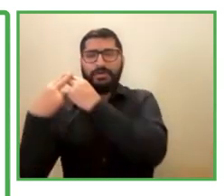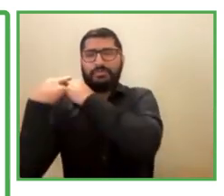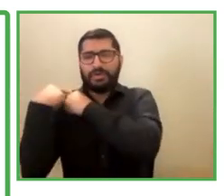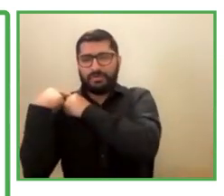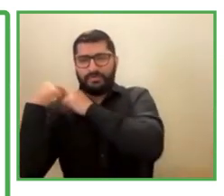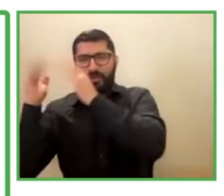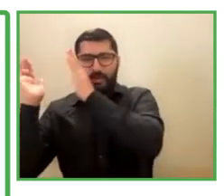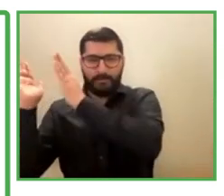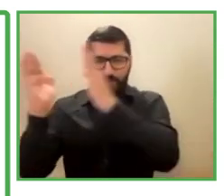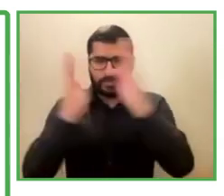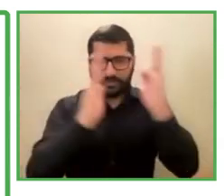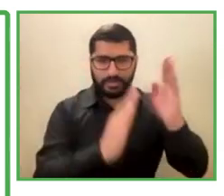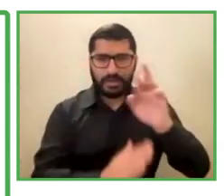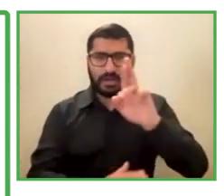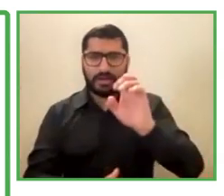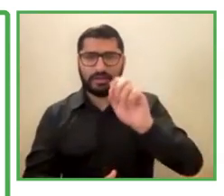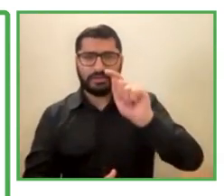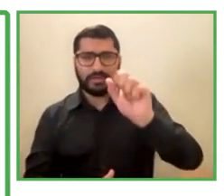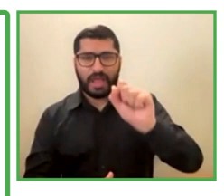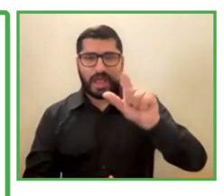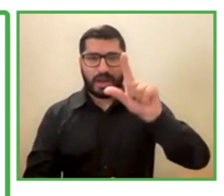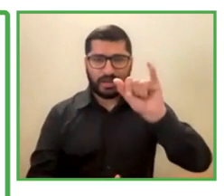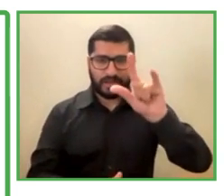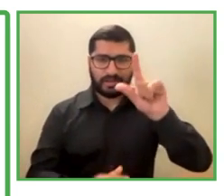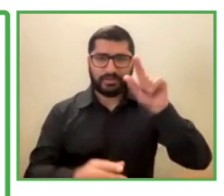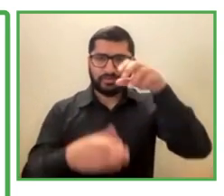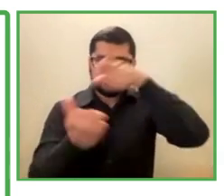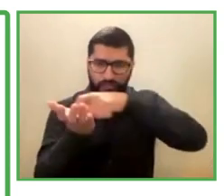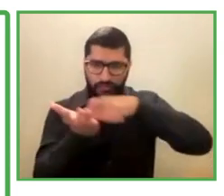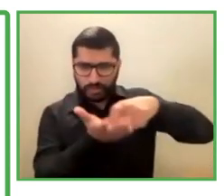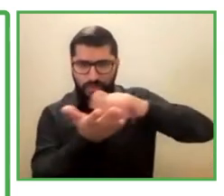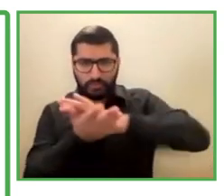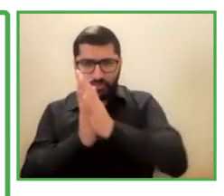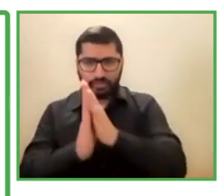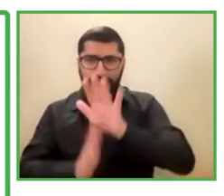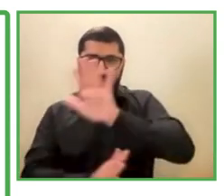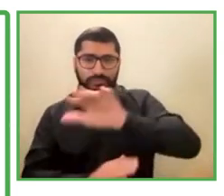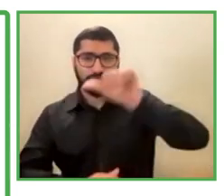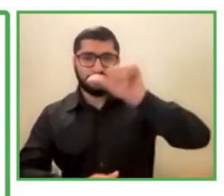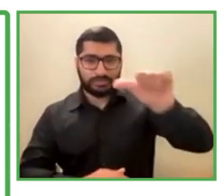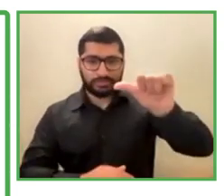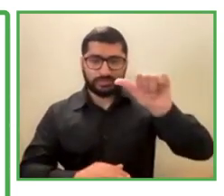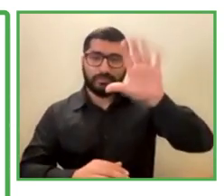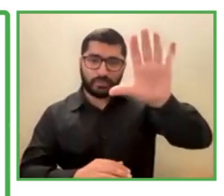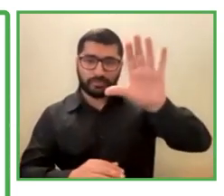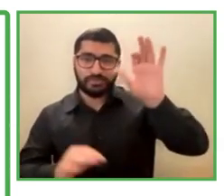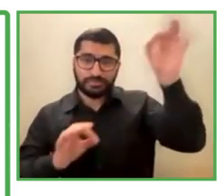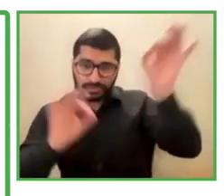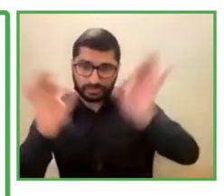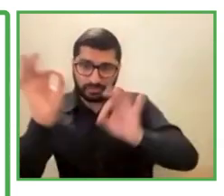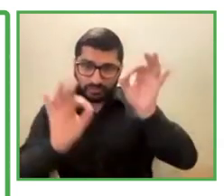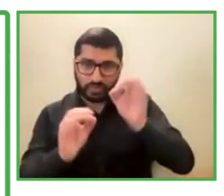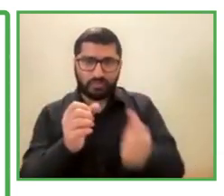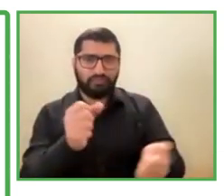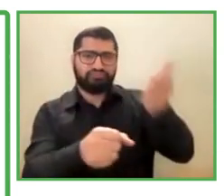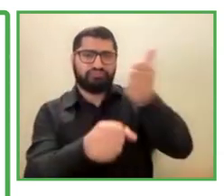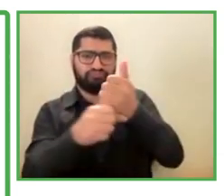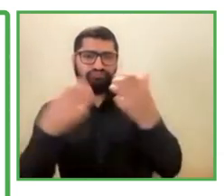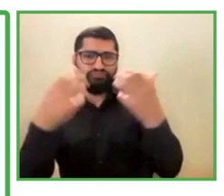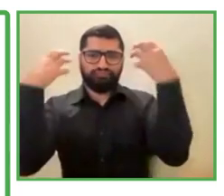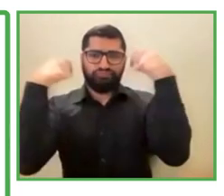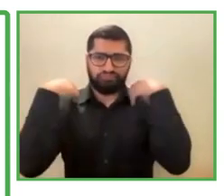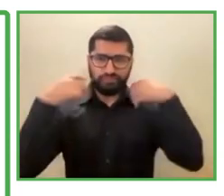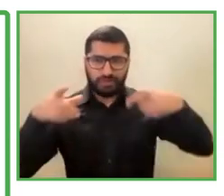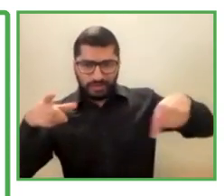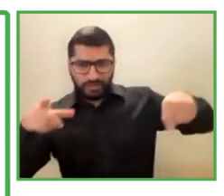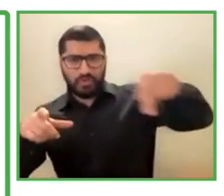problem at our dealerships. We had 56% of turnover that had to